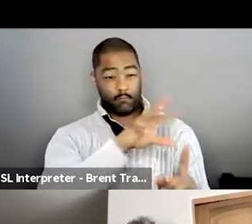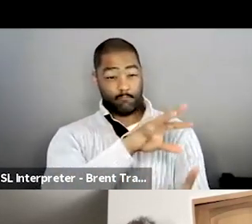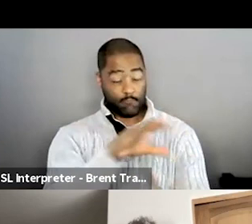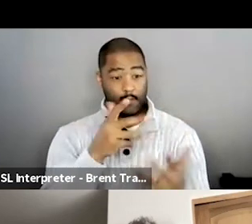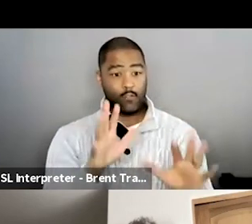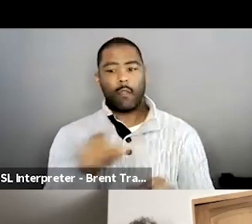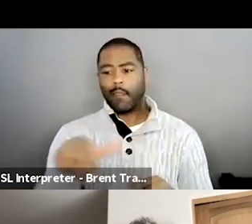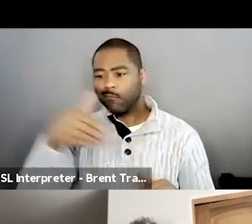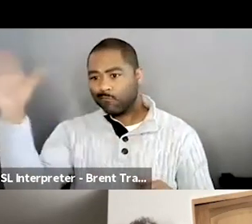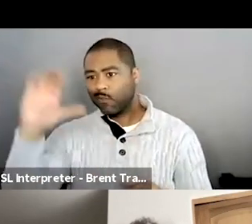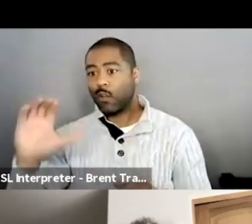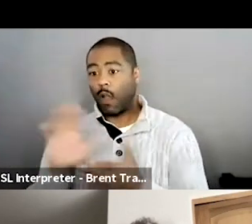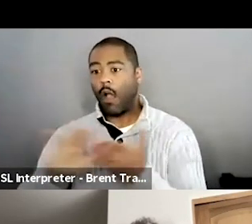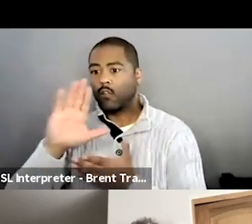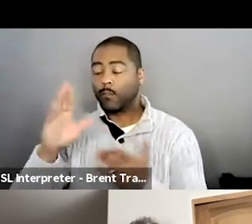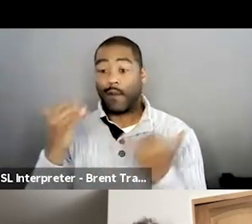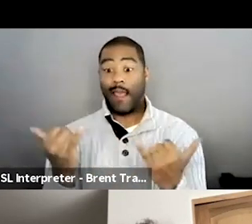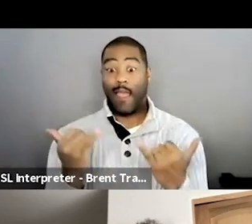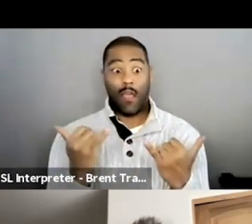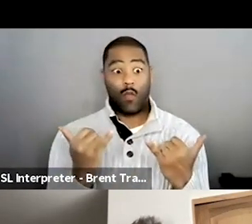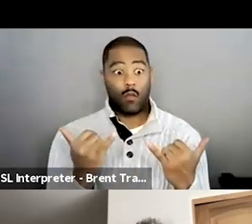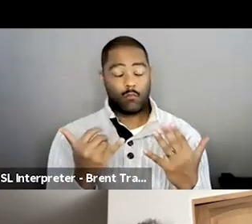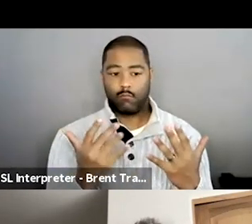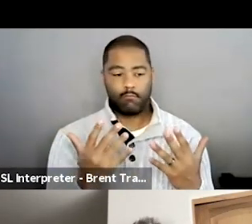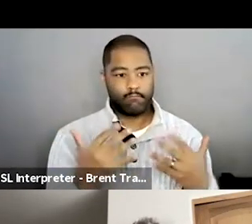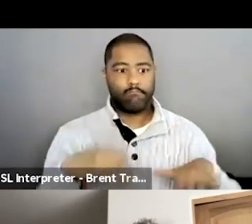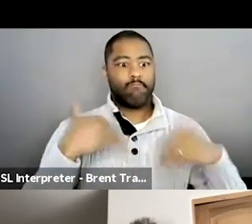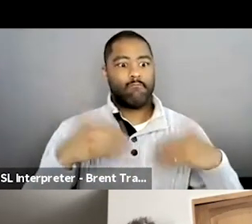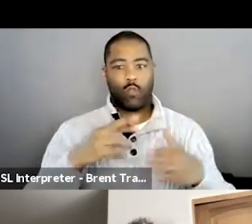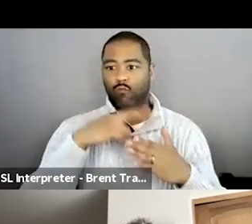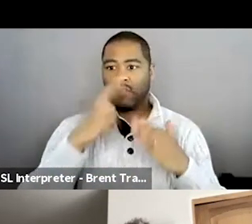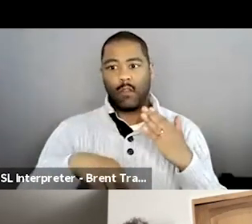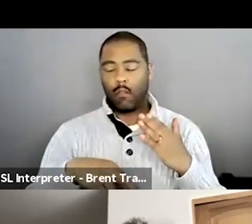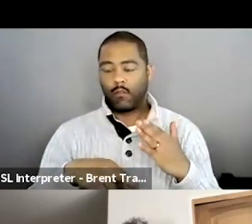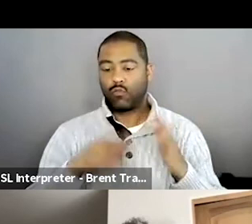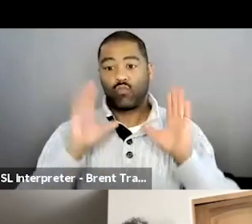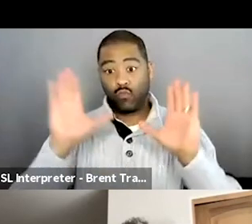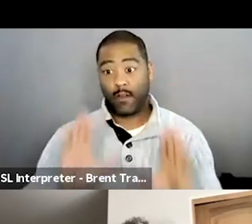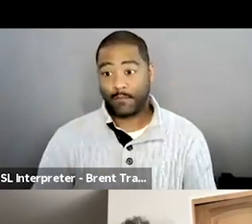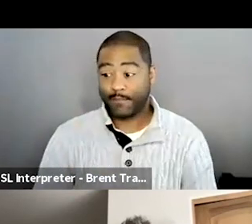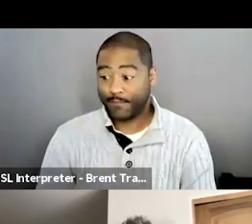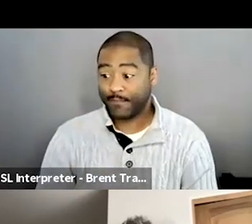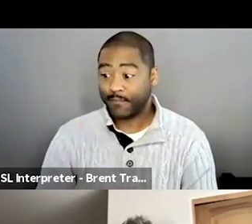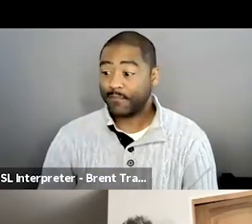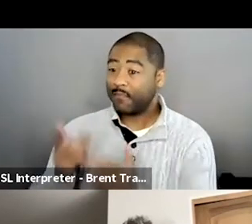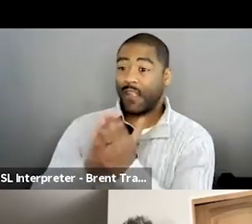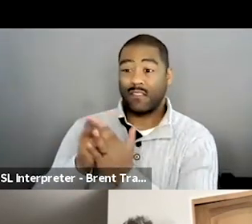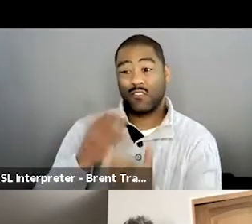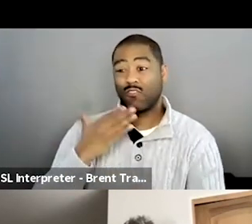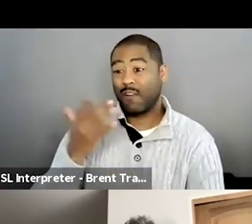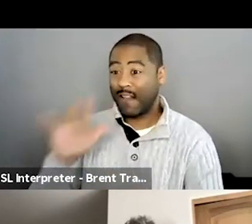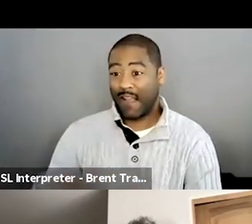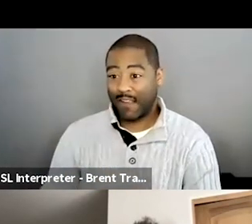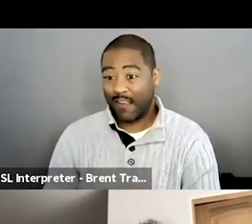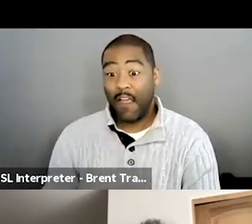as well. Great, great result. So thank you. And honestly, good luck finding a cast that can